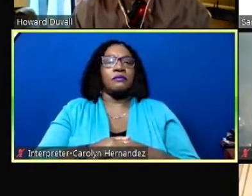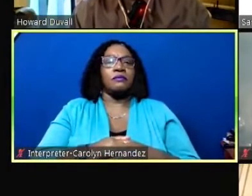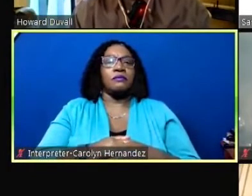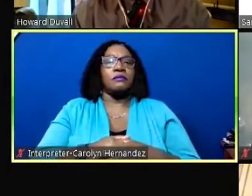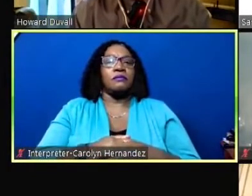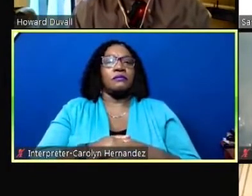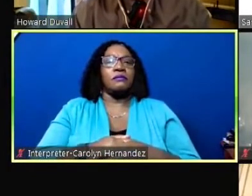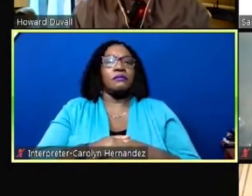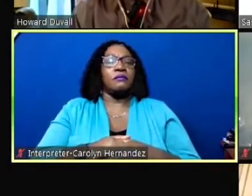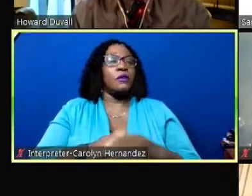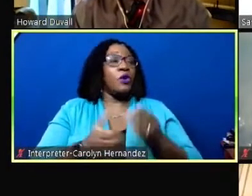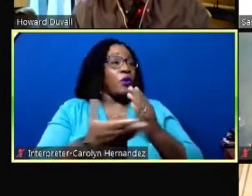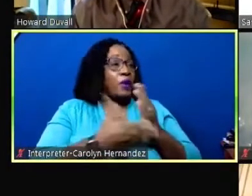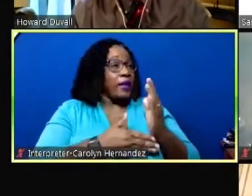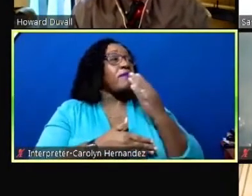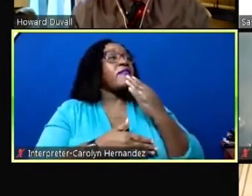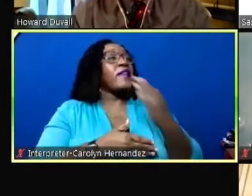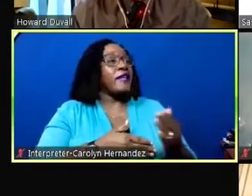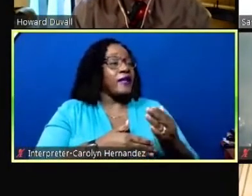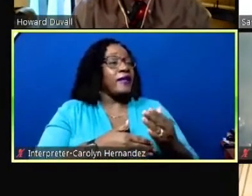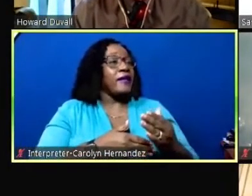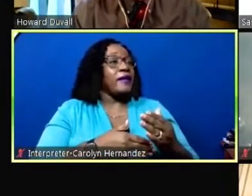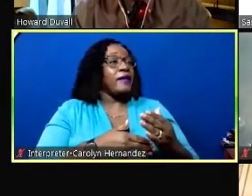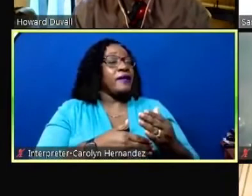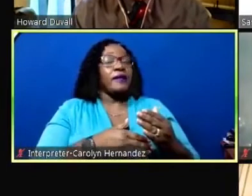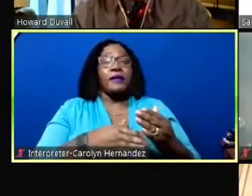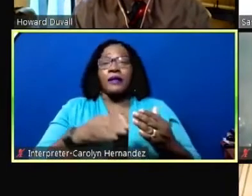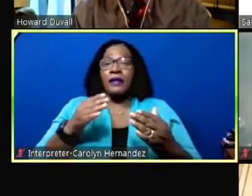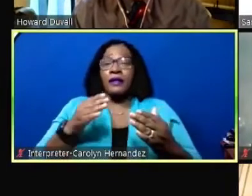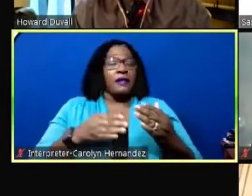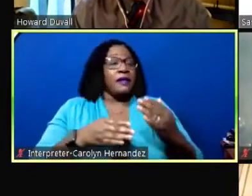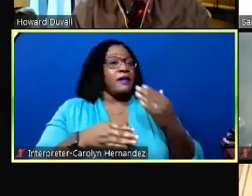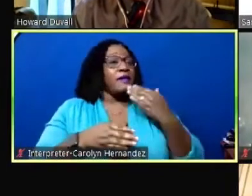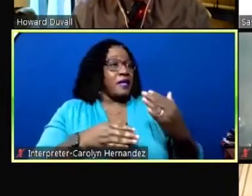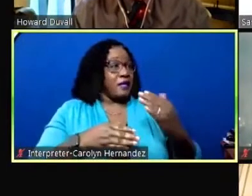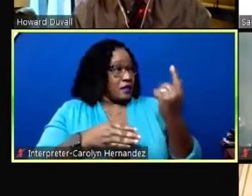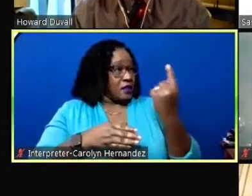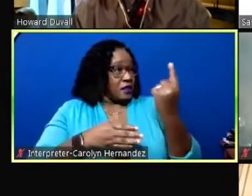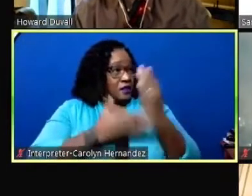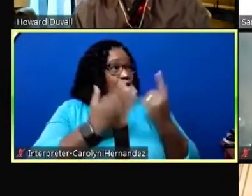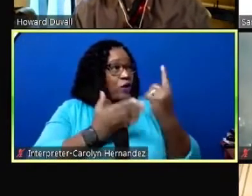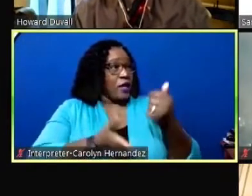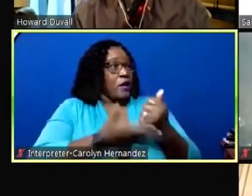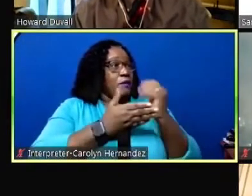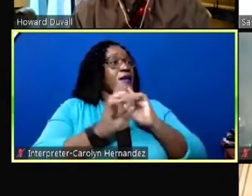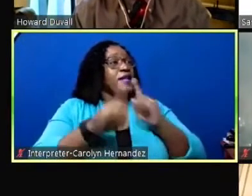all right thank you um krista can someone help answer that